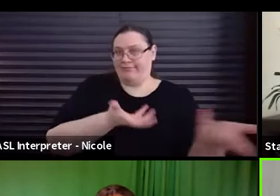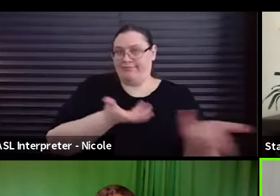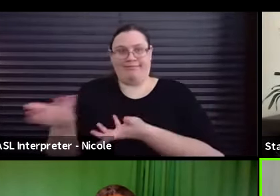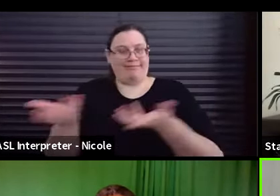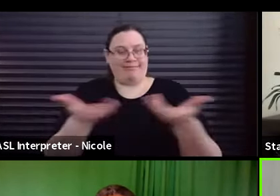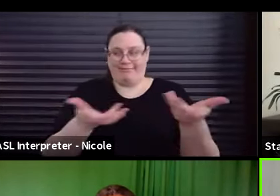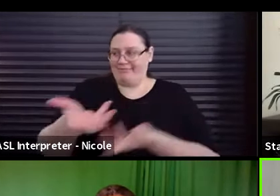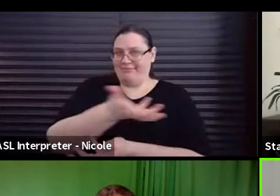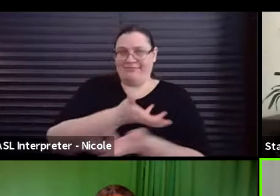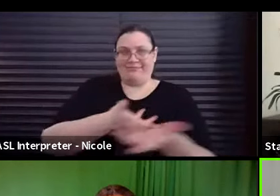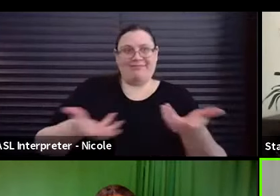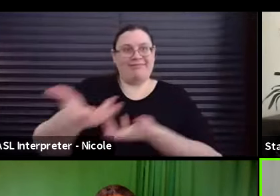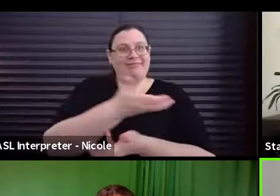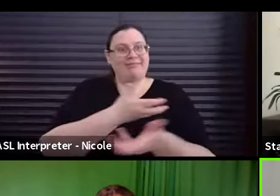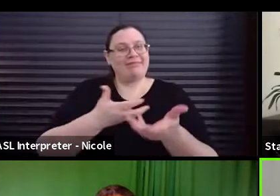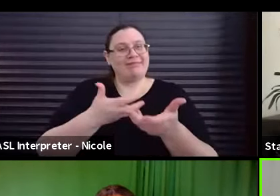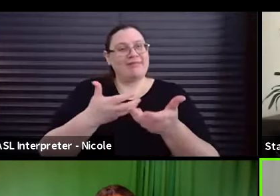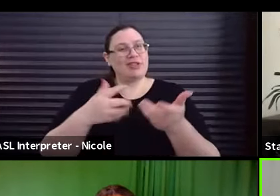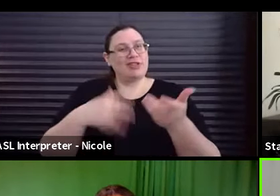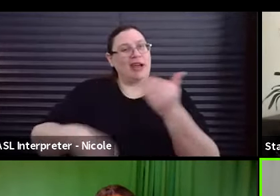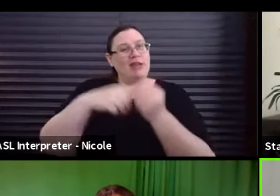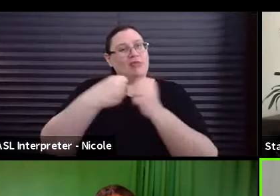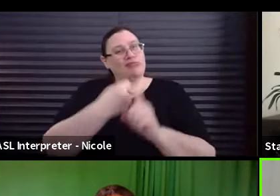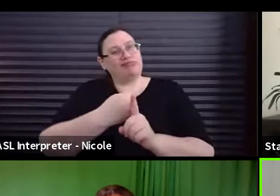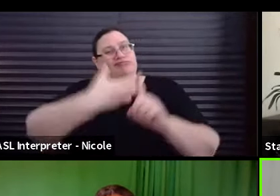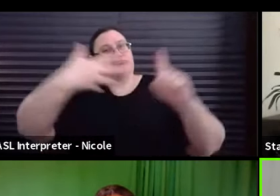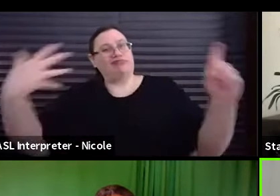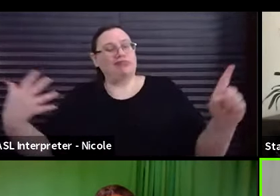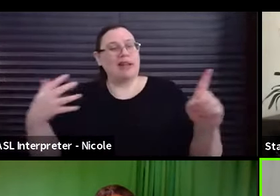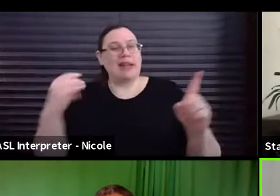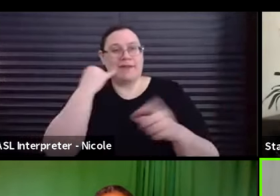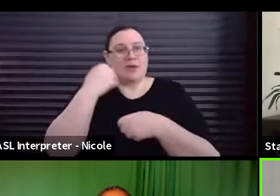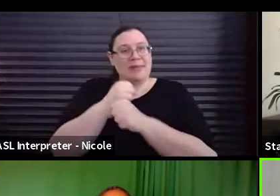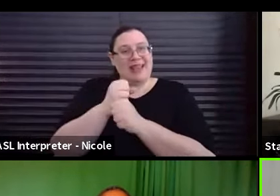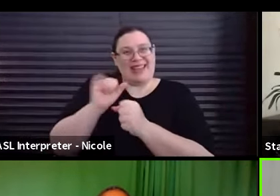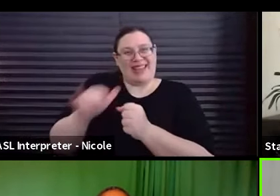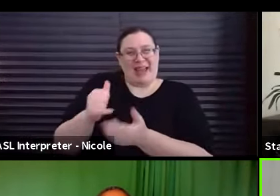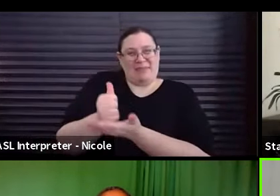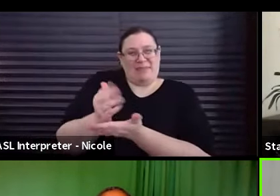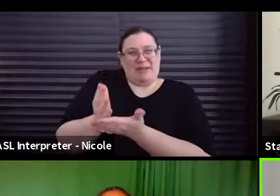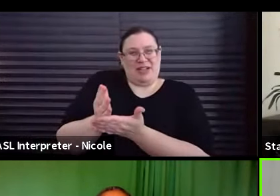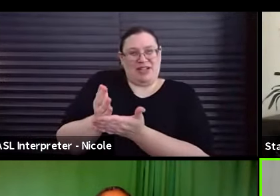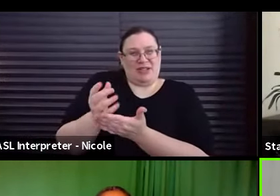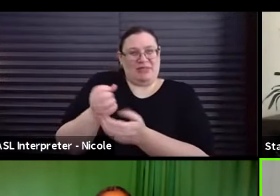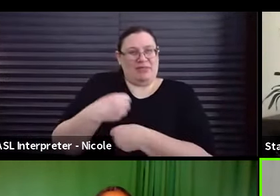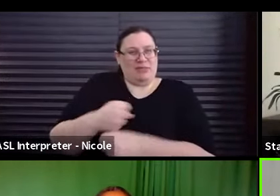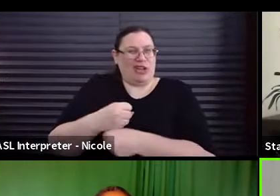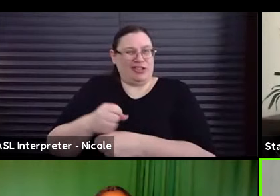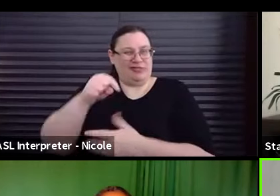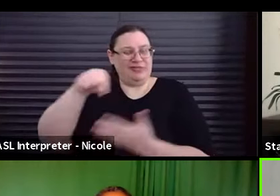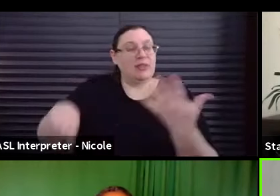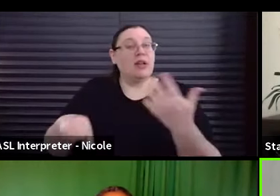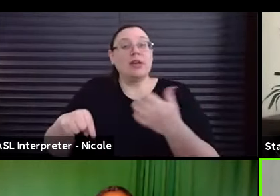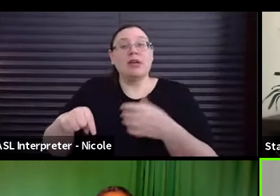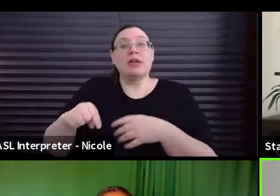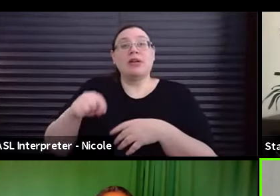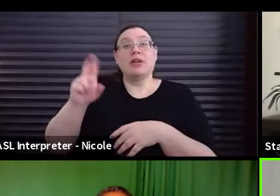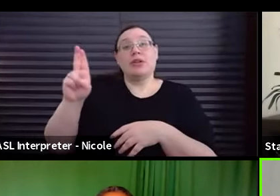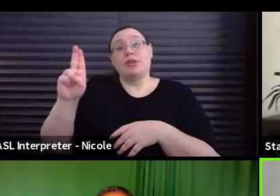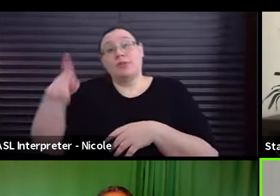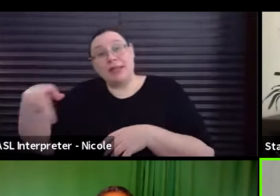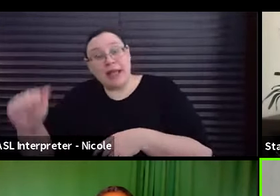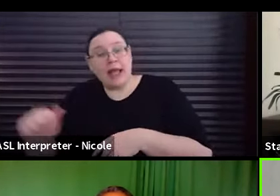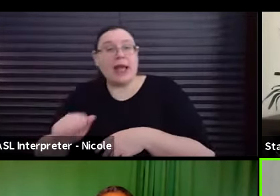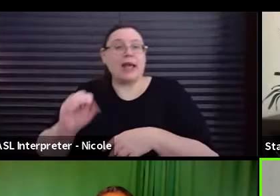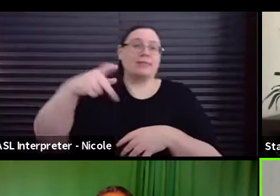we think it expands your horizons in producing at this budget level. The short project agreement, ultra low budget project agreement, and new media agreement